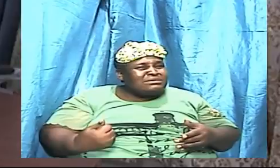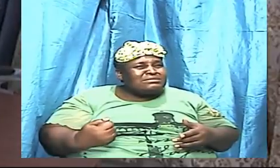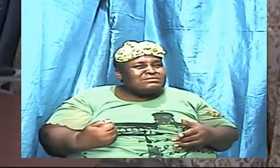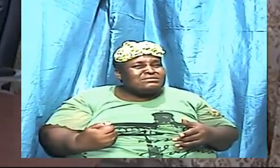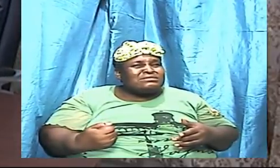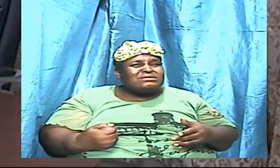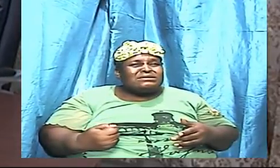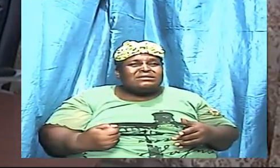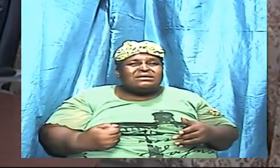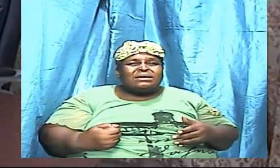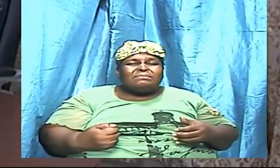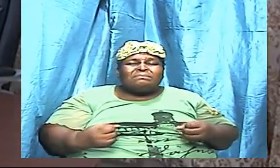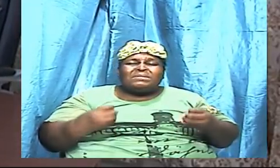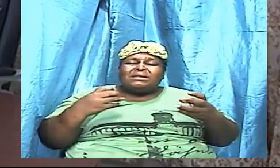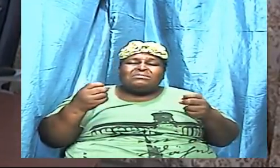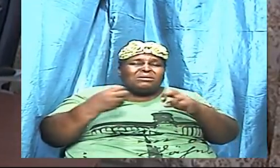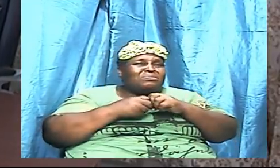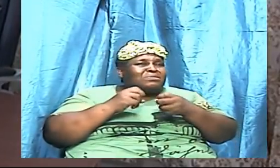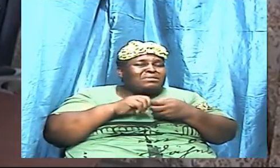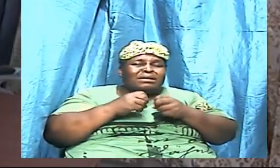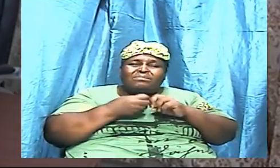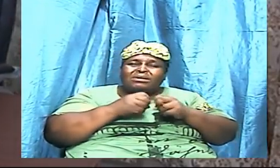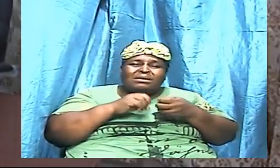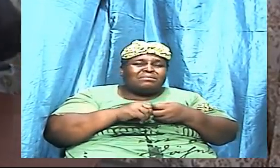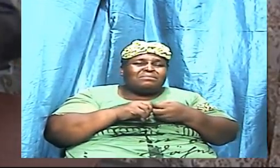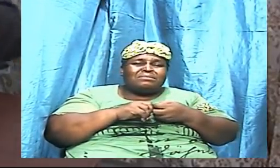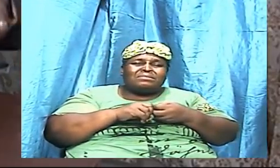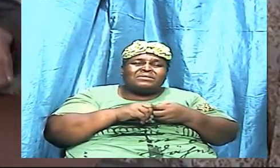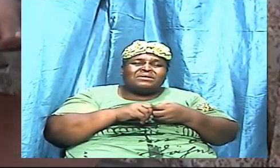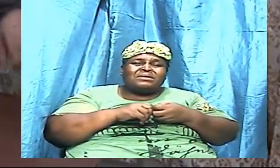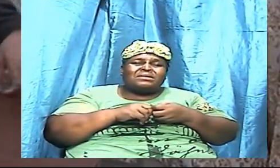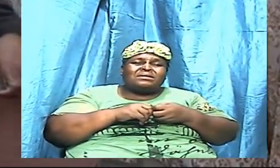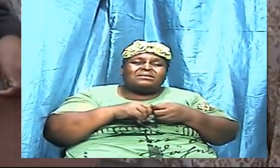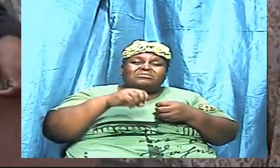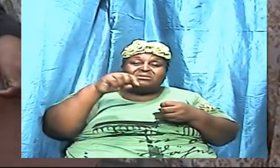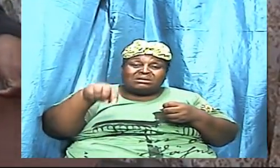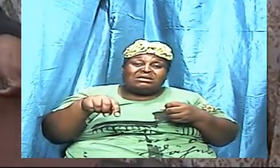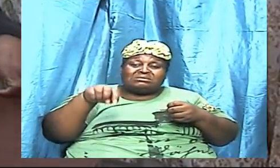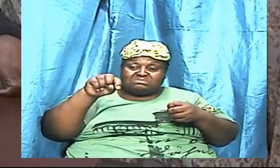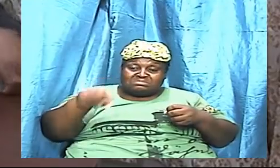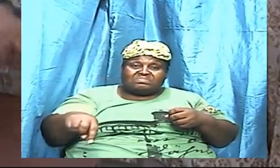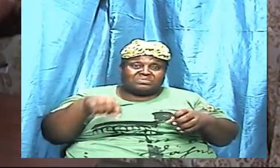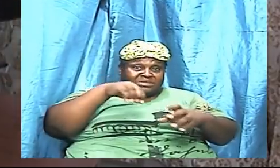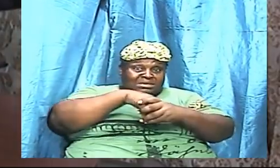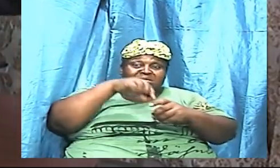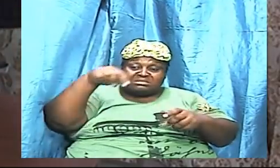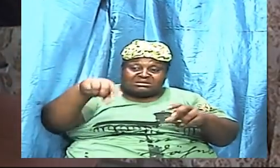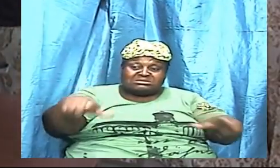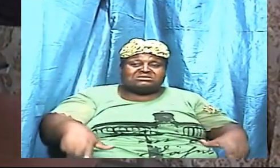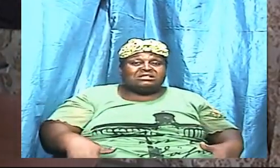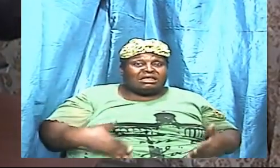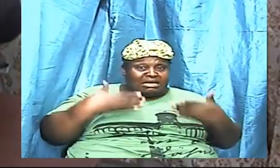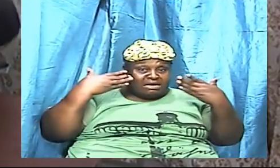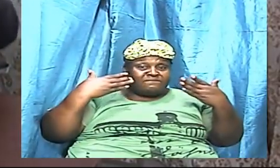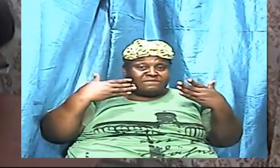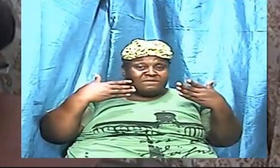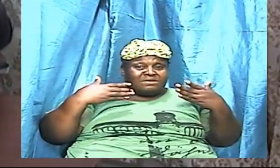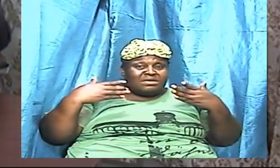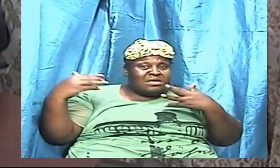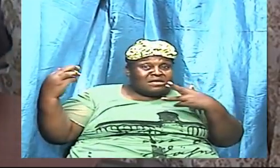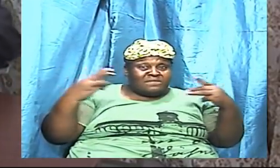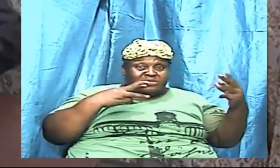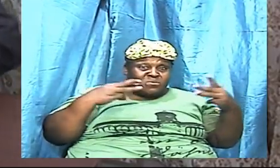now should be the golden moment but can I tell you in this life in the warfare